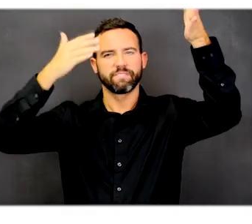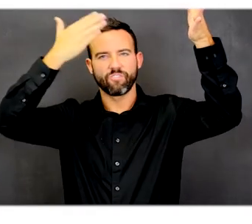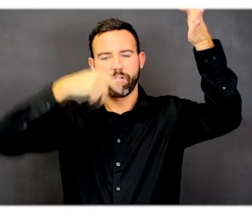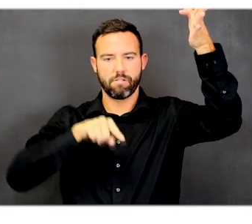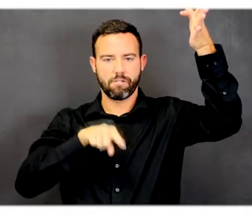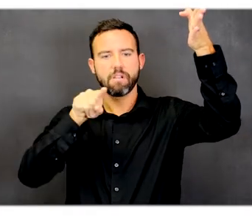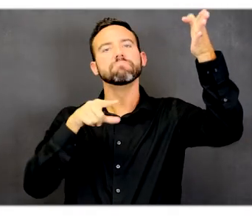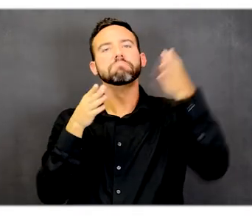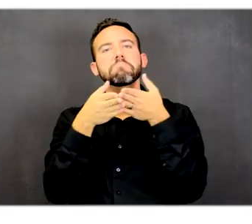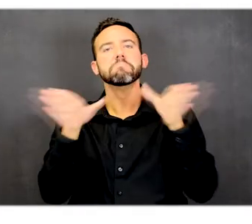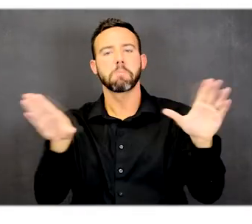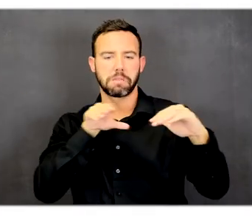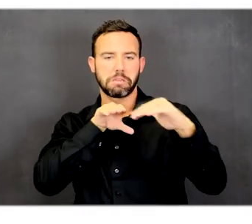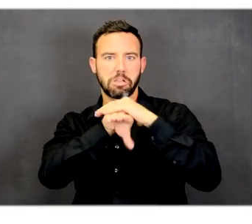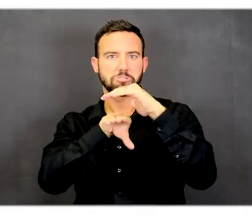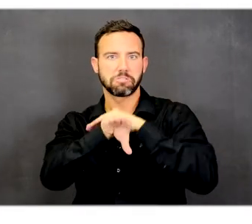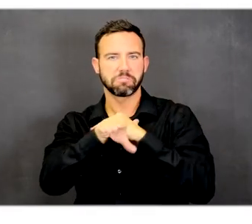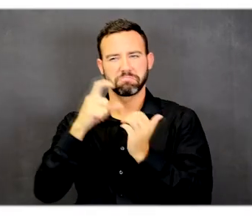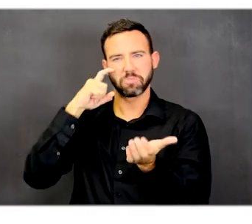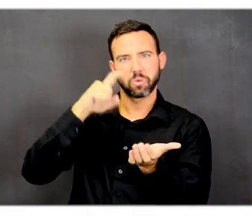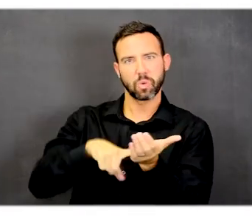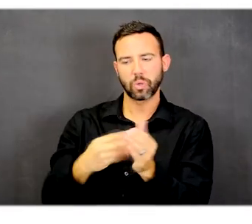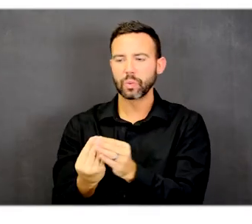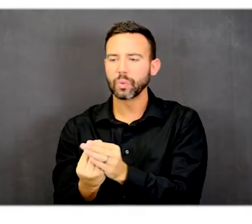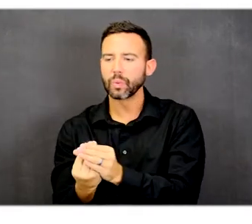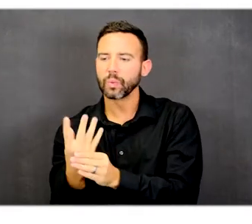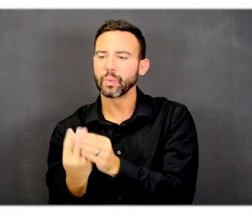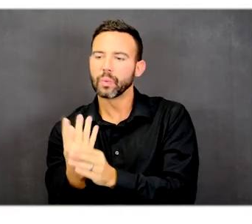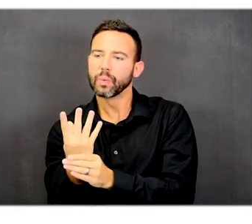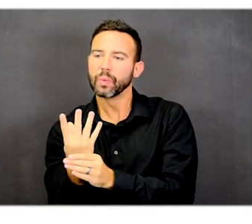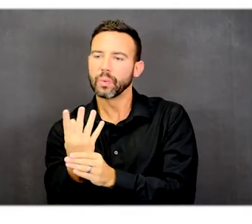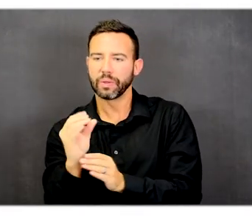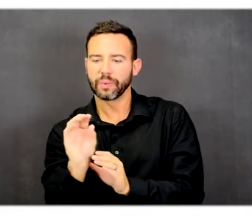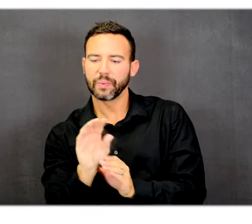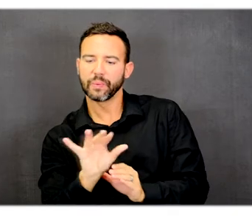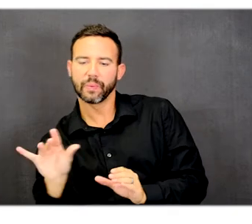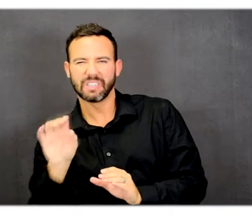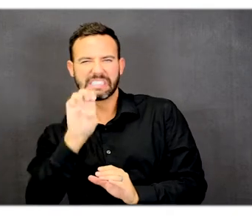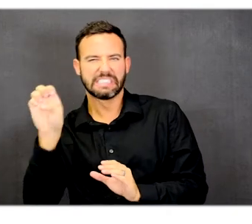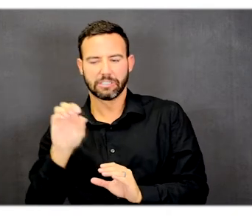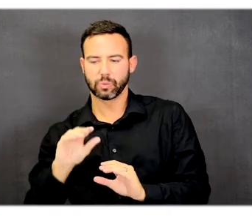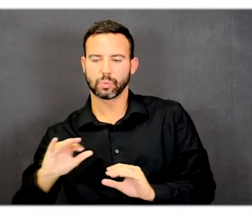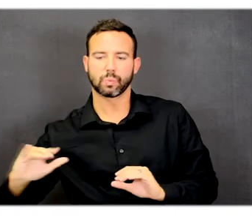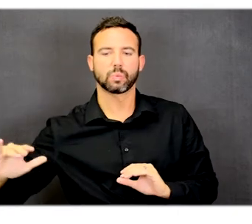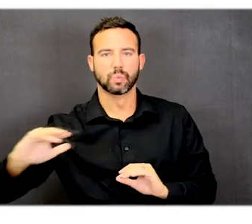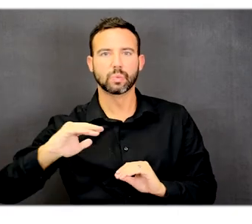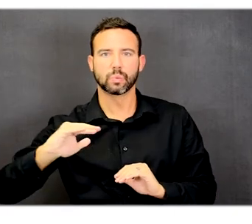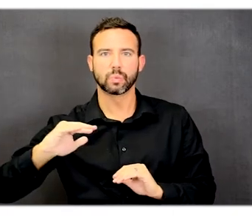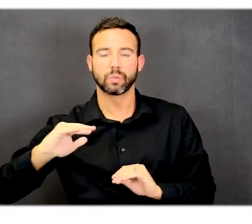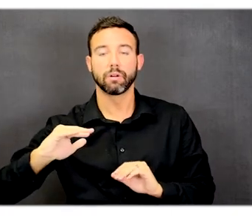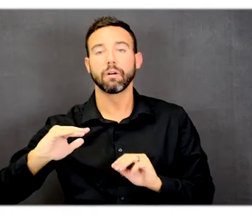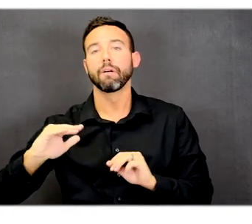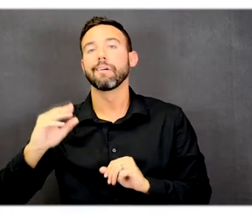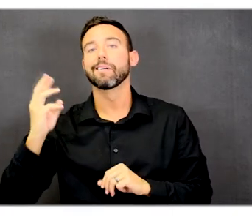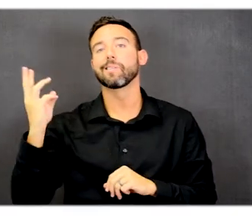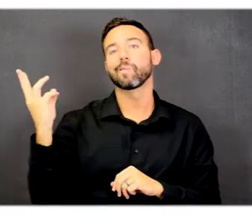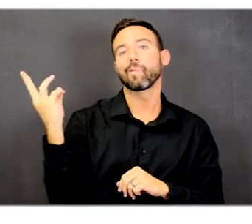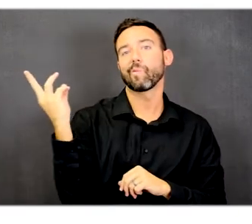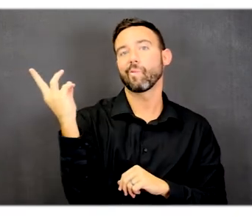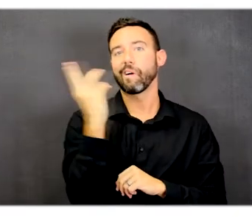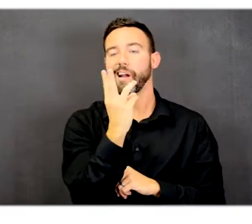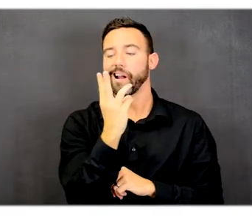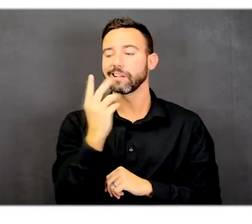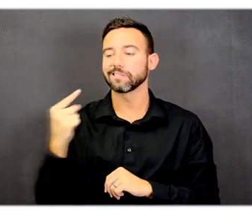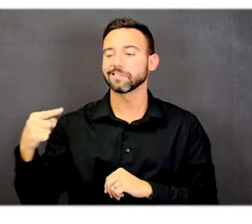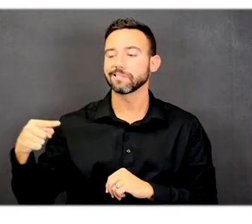There are planting beds and flowering gardens on the east side as well. To the west through the office